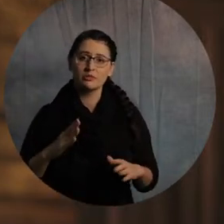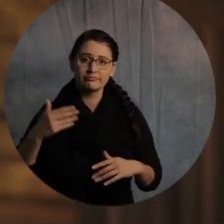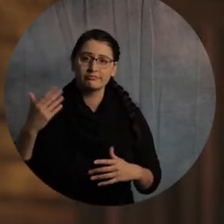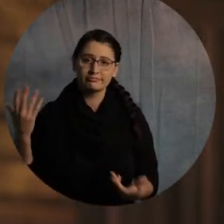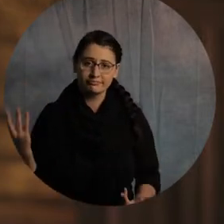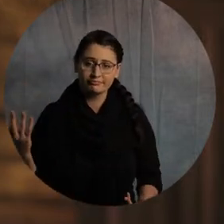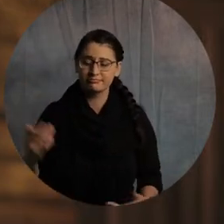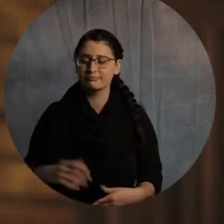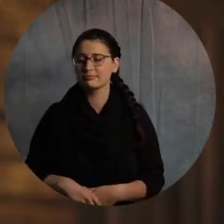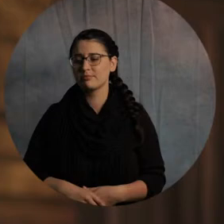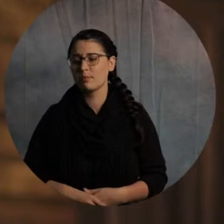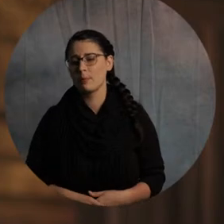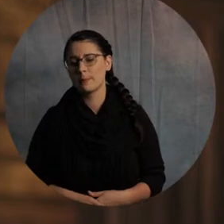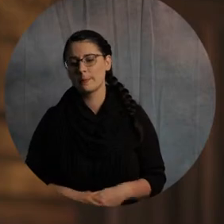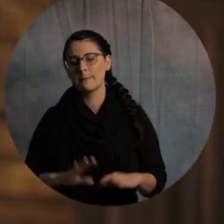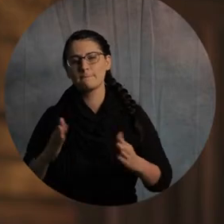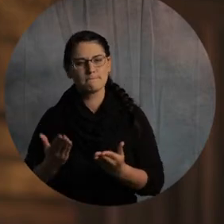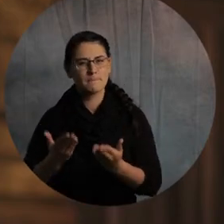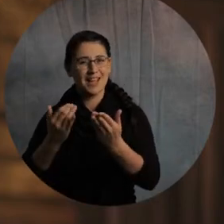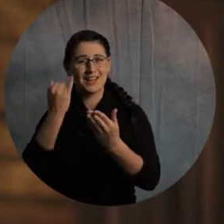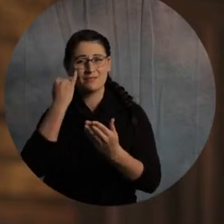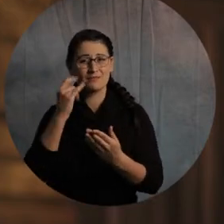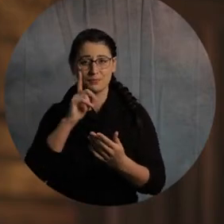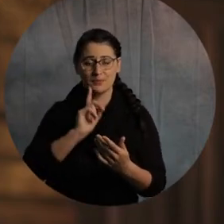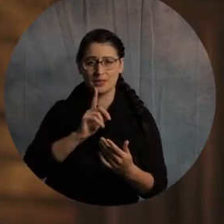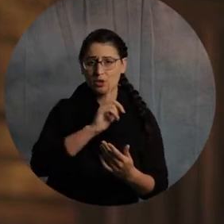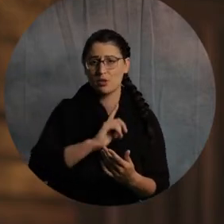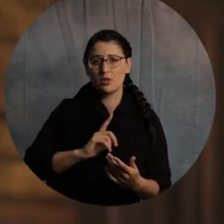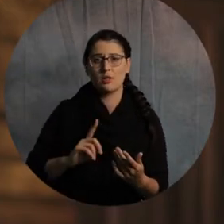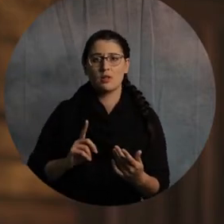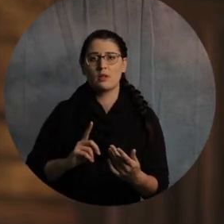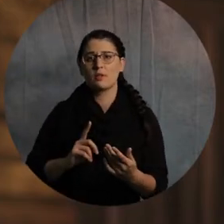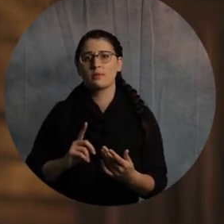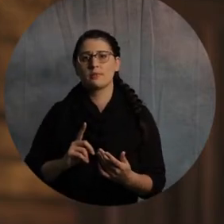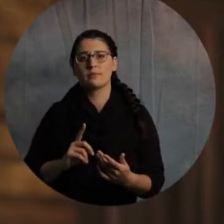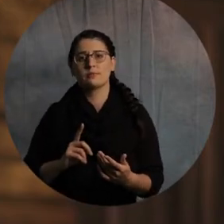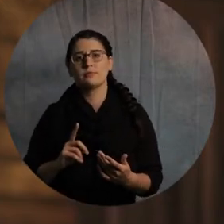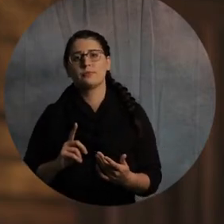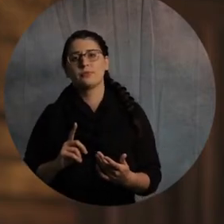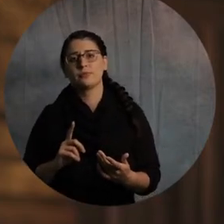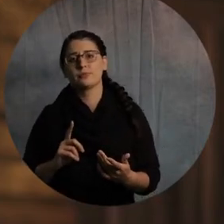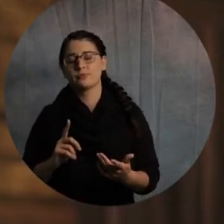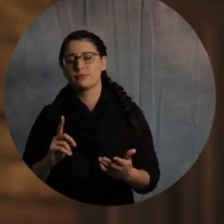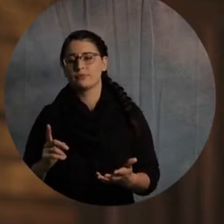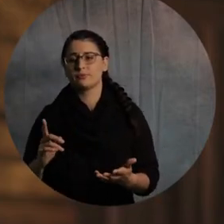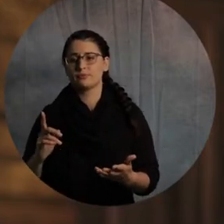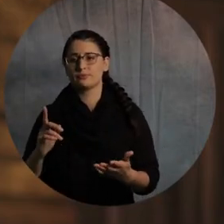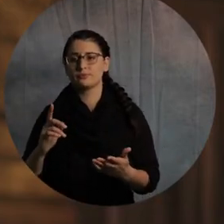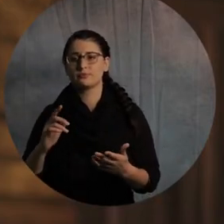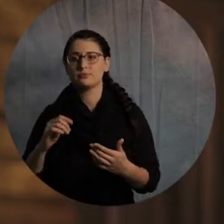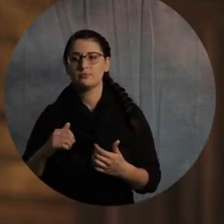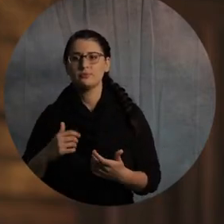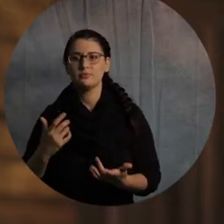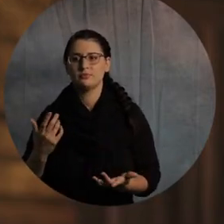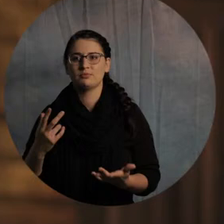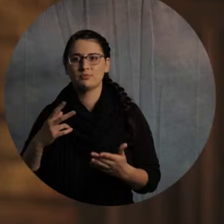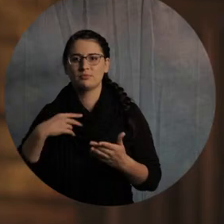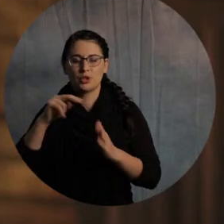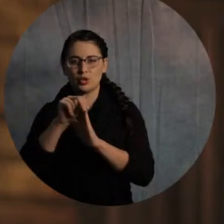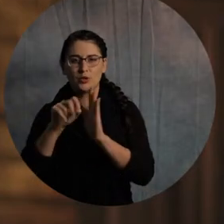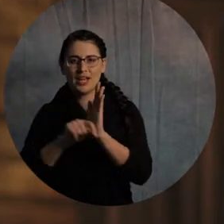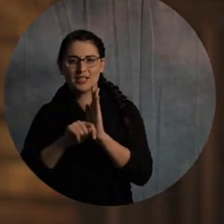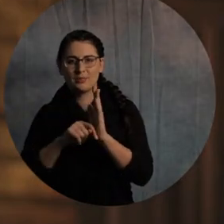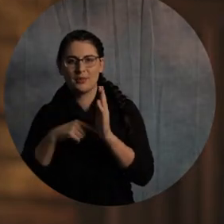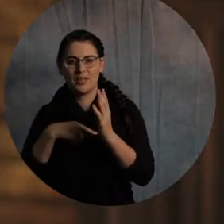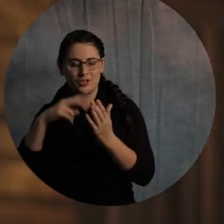And so, what I would advise, as you were saying, just my advice, you know, it's hard to look at the New Testament and understand dating, because it didn't